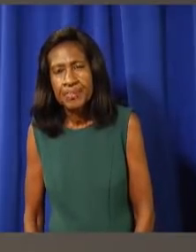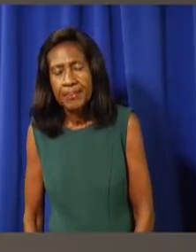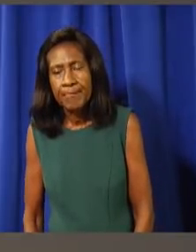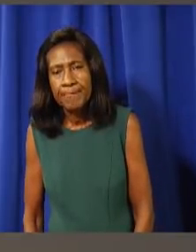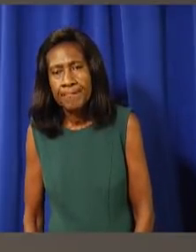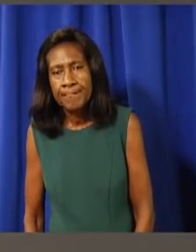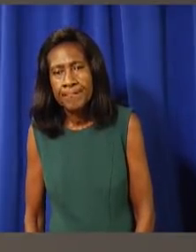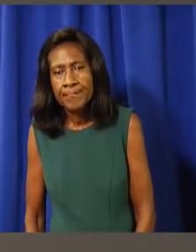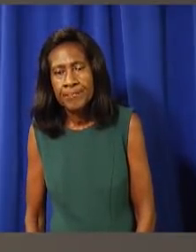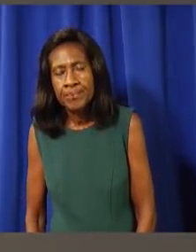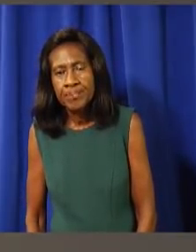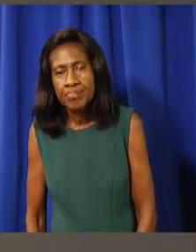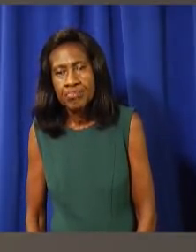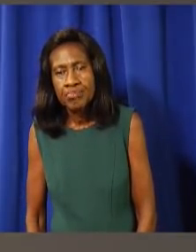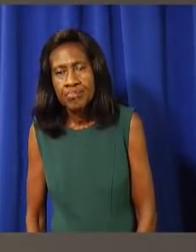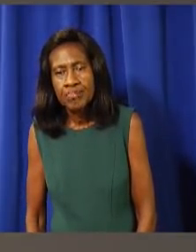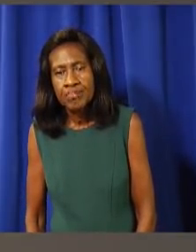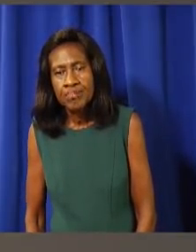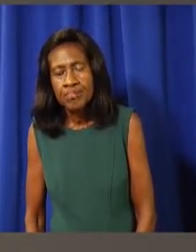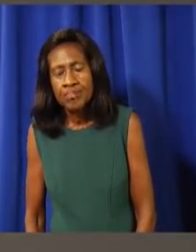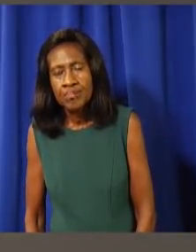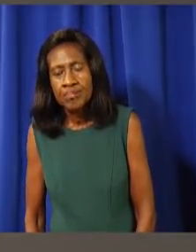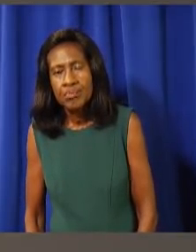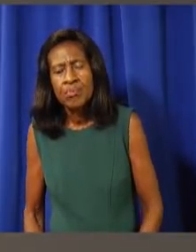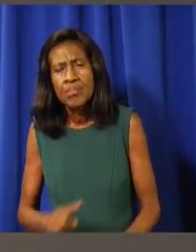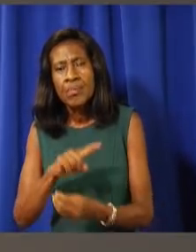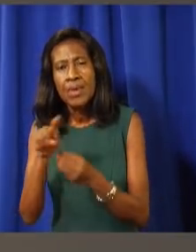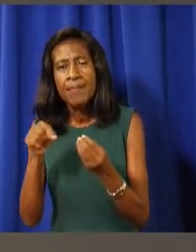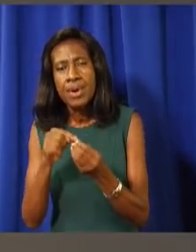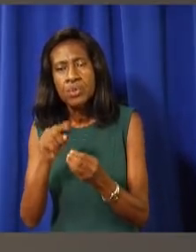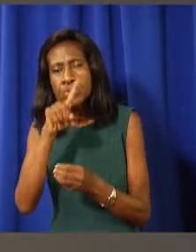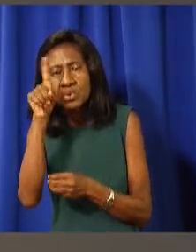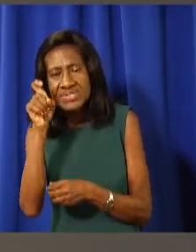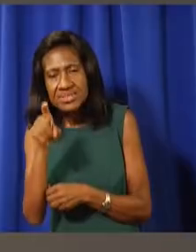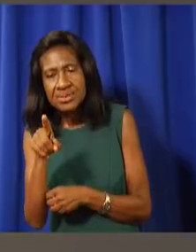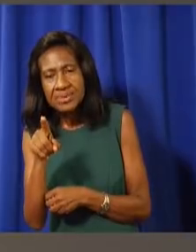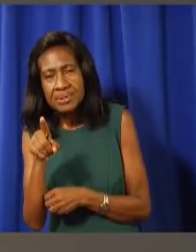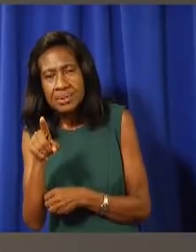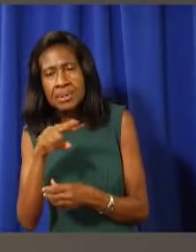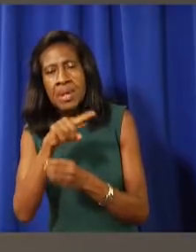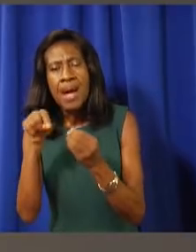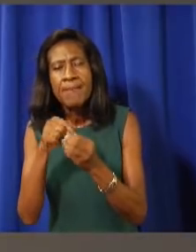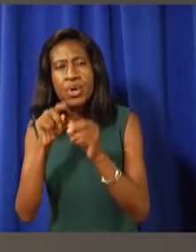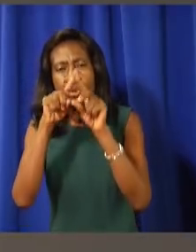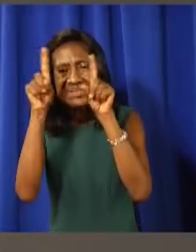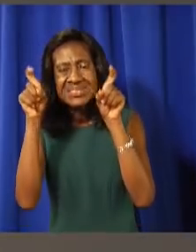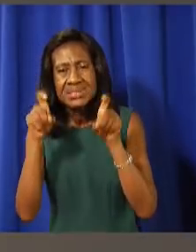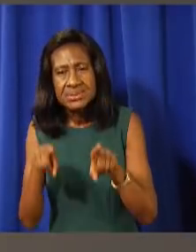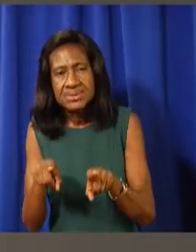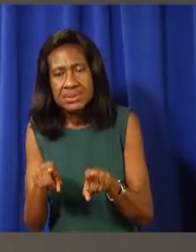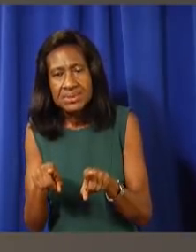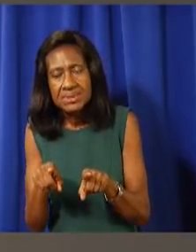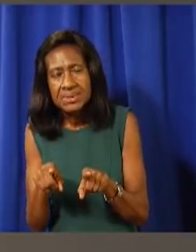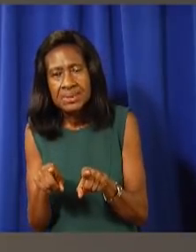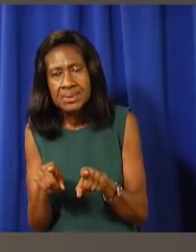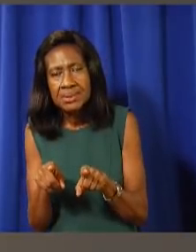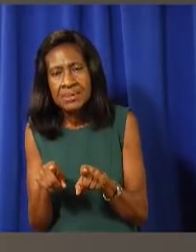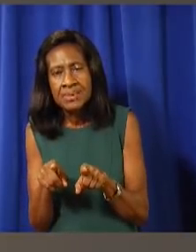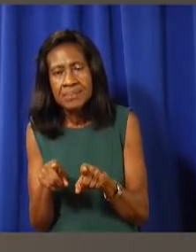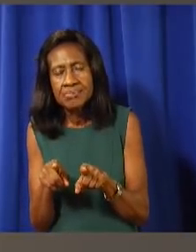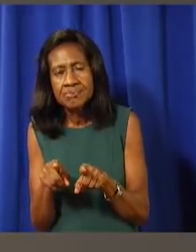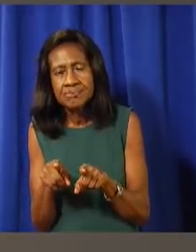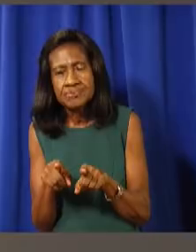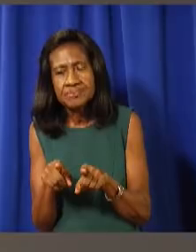Honorable Minister here. Um, it's regarding testing. And April started off the question in